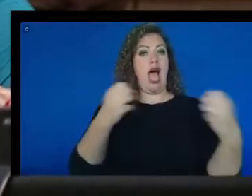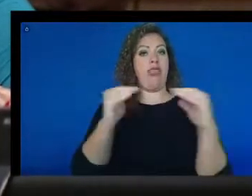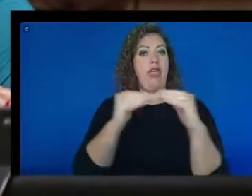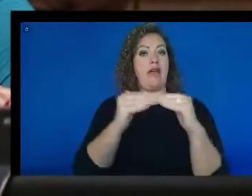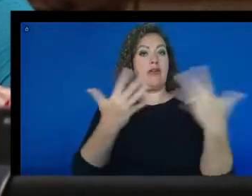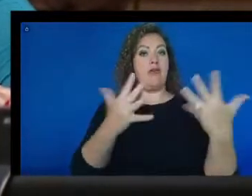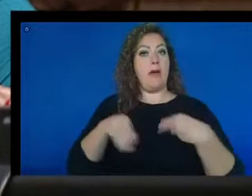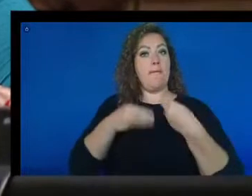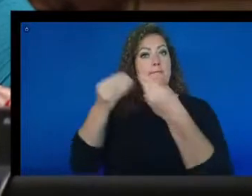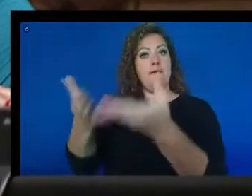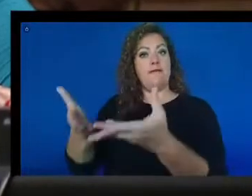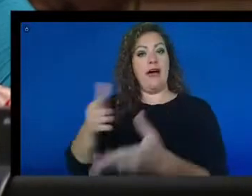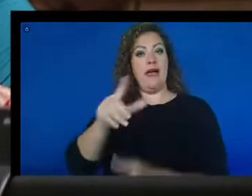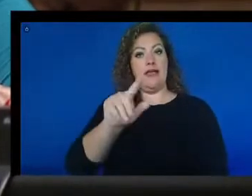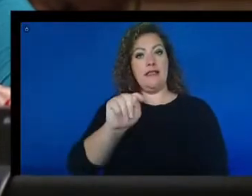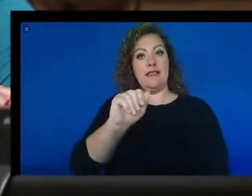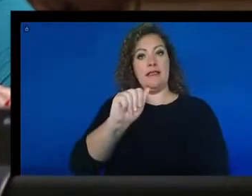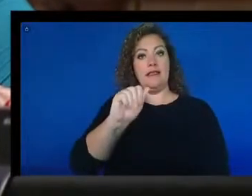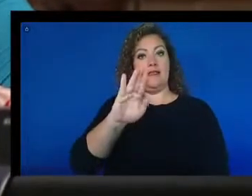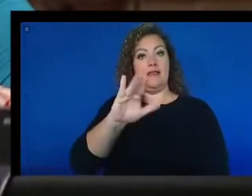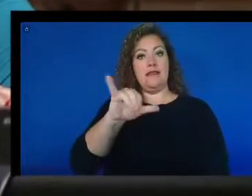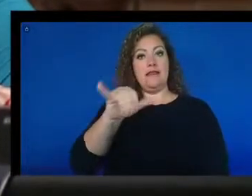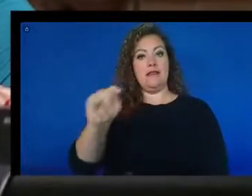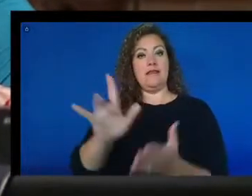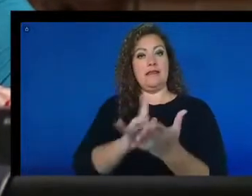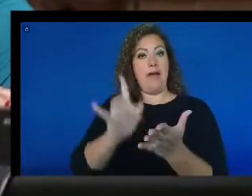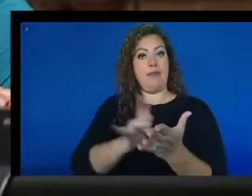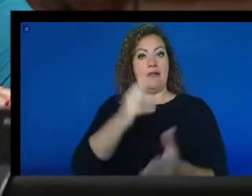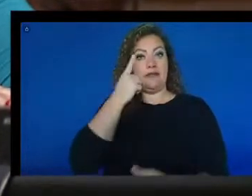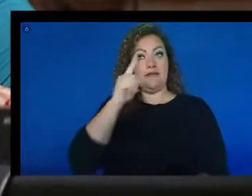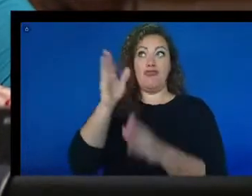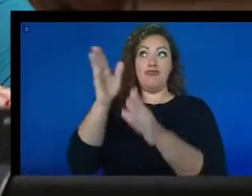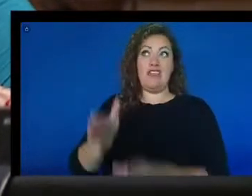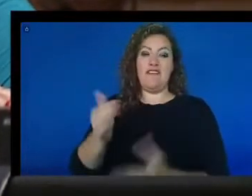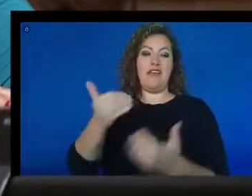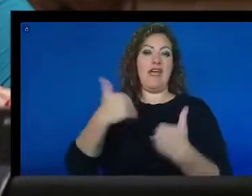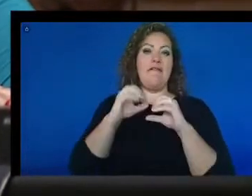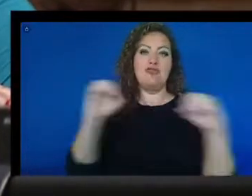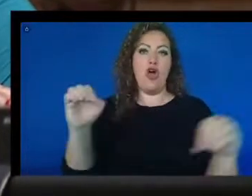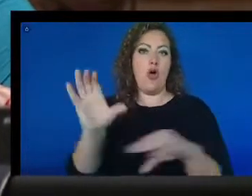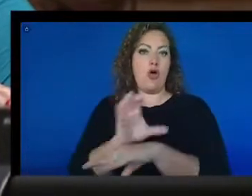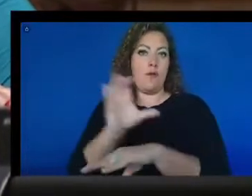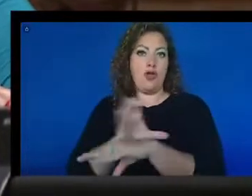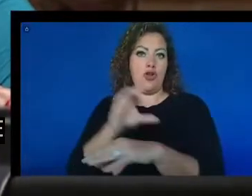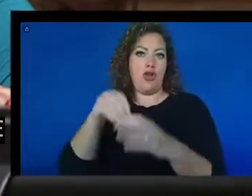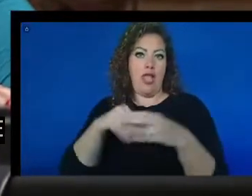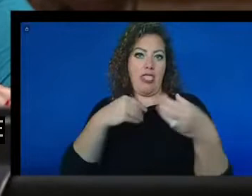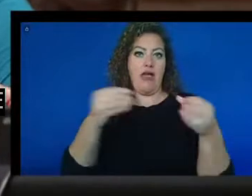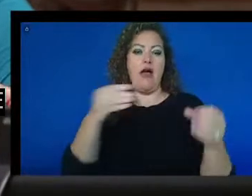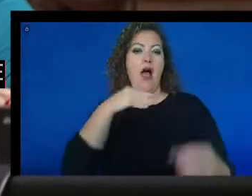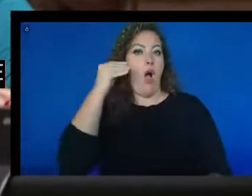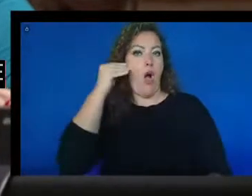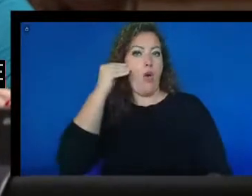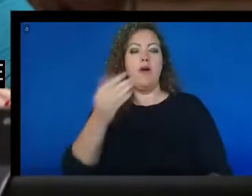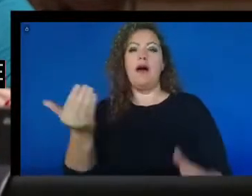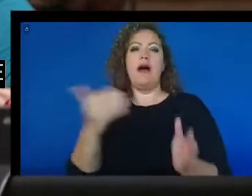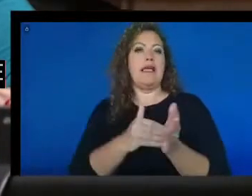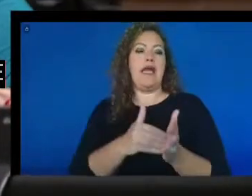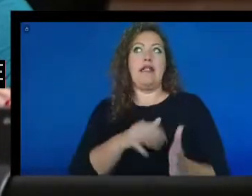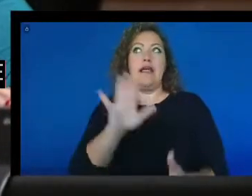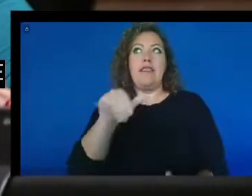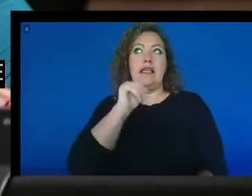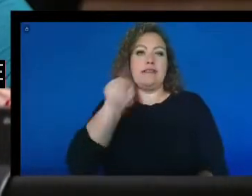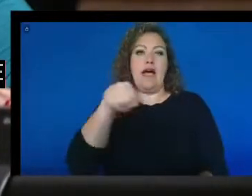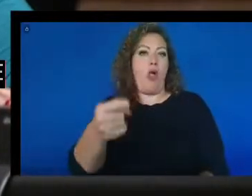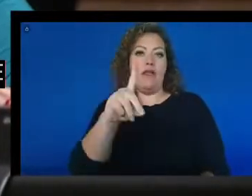for individuals that have no computer access in the home. And that is, again, is not necessarily disability based,